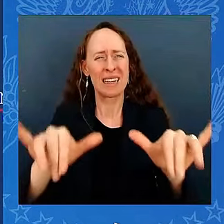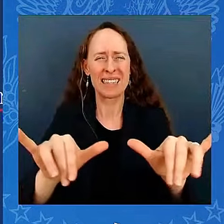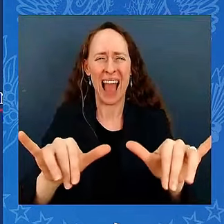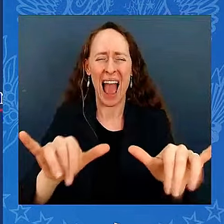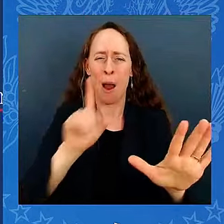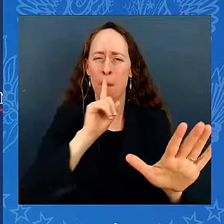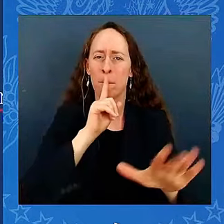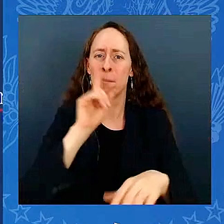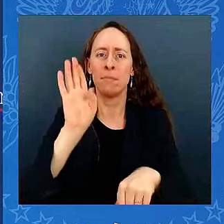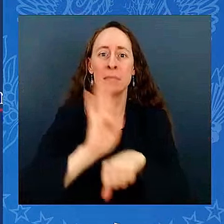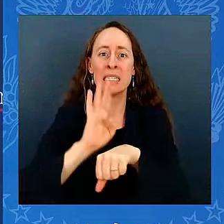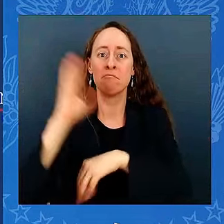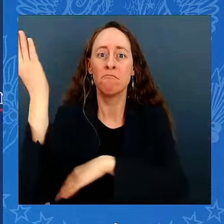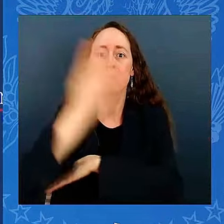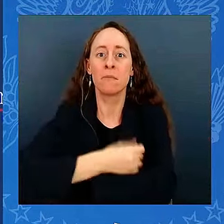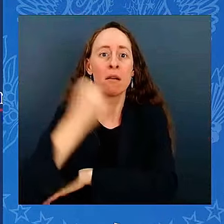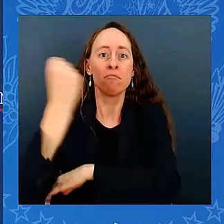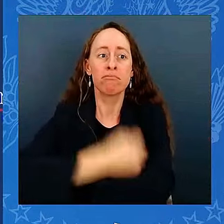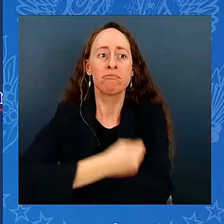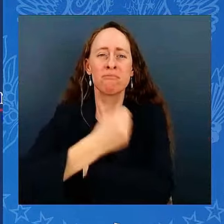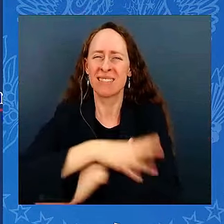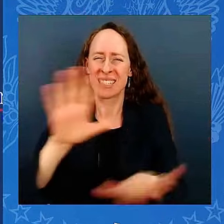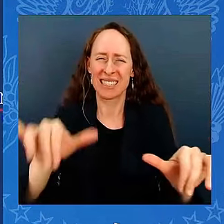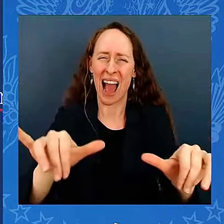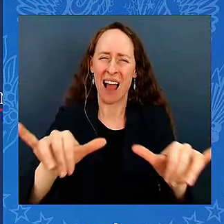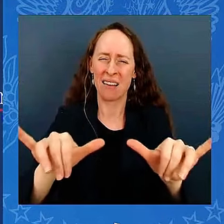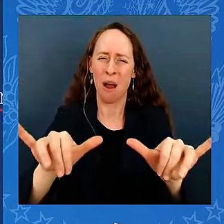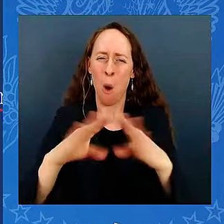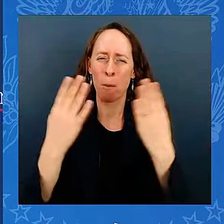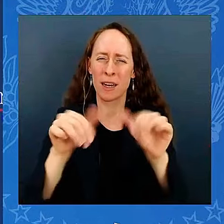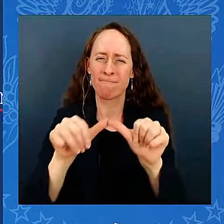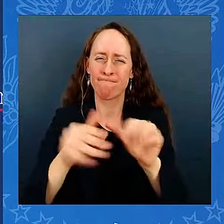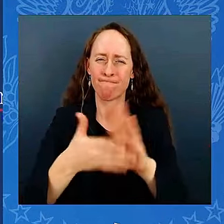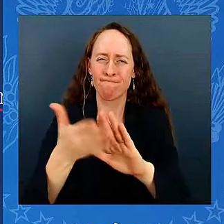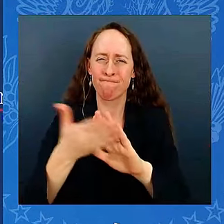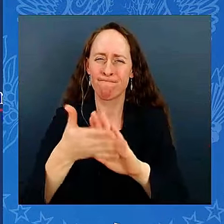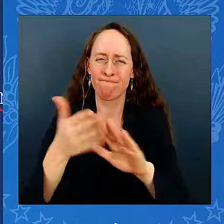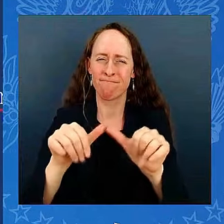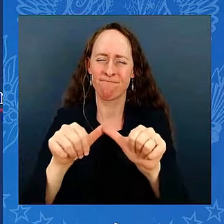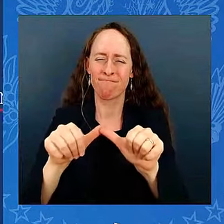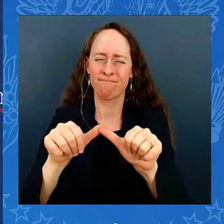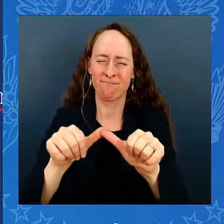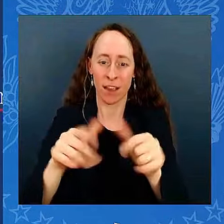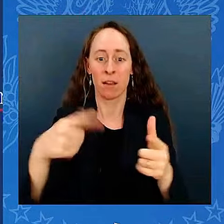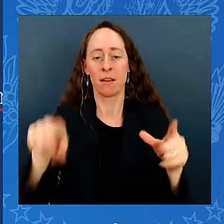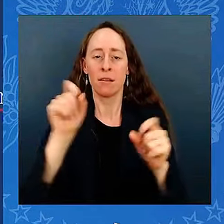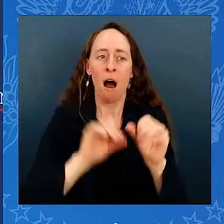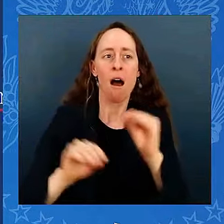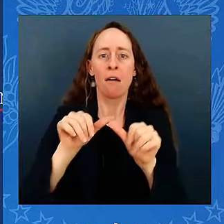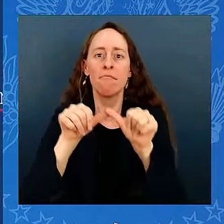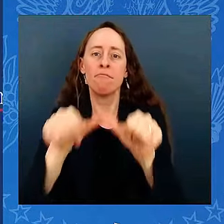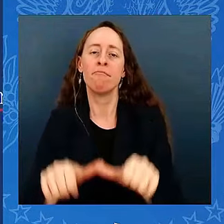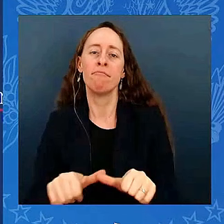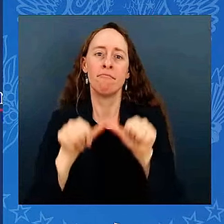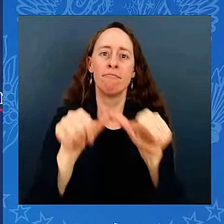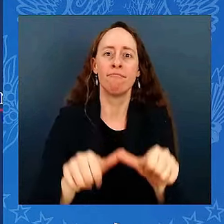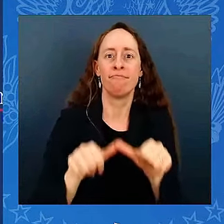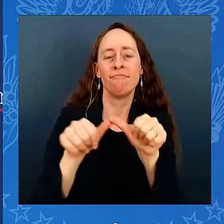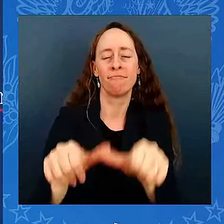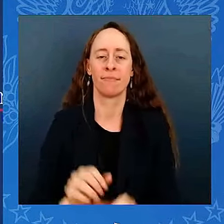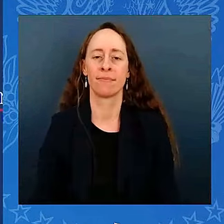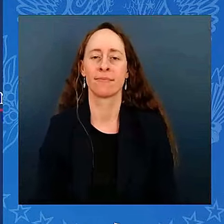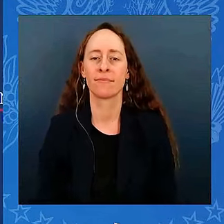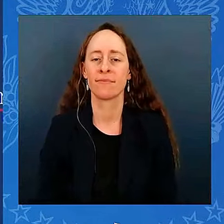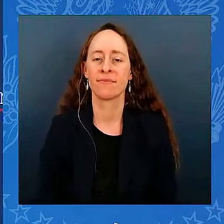crisis weak- weakened the recovery and left working families permanently further behind. I was determined to avoid what